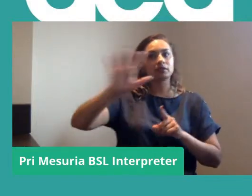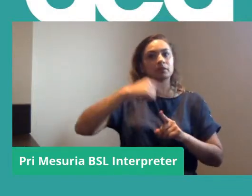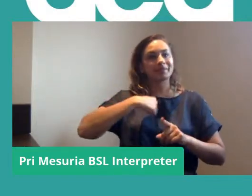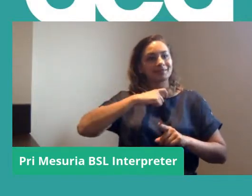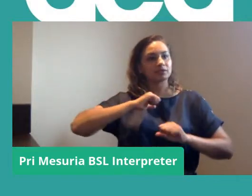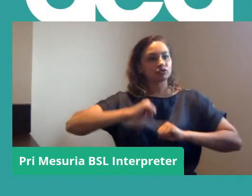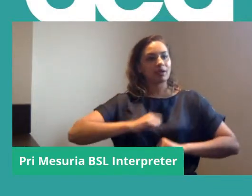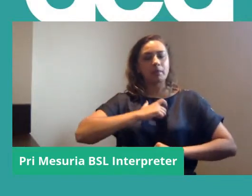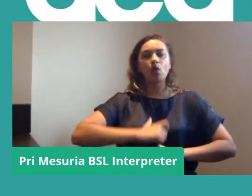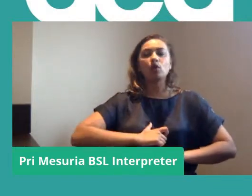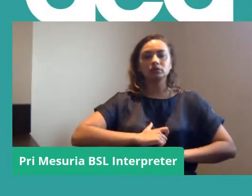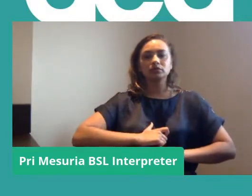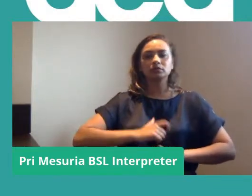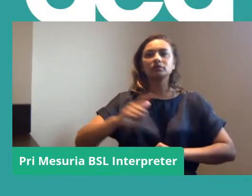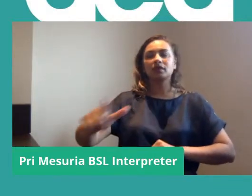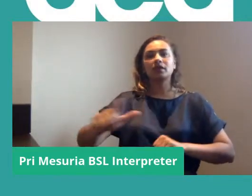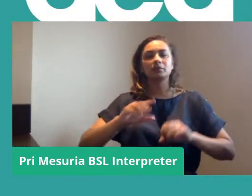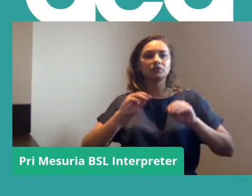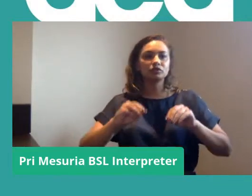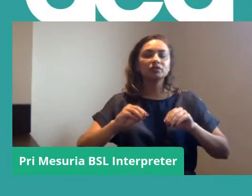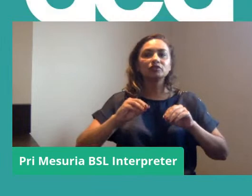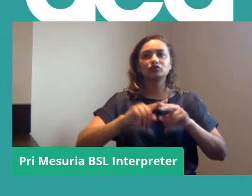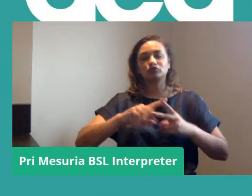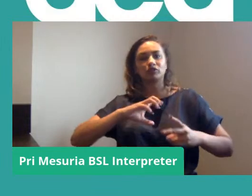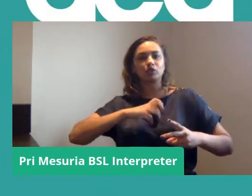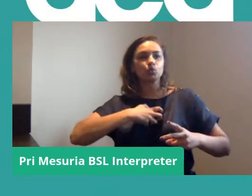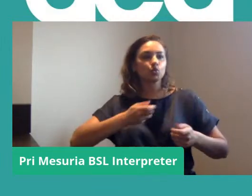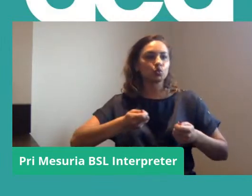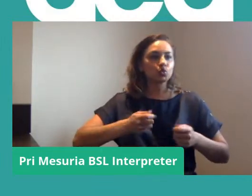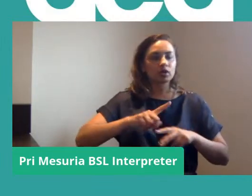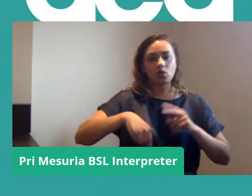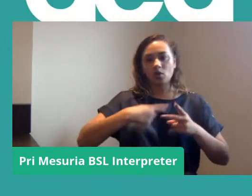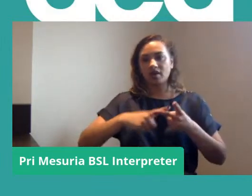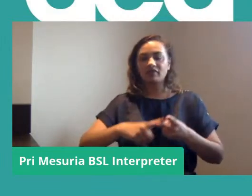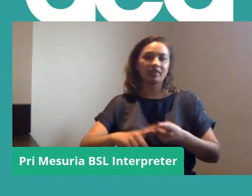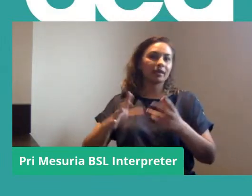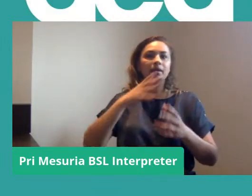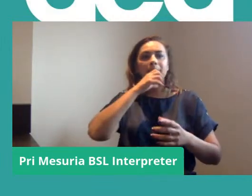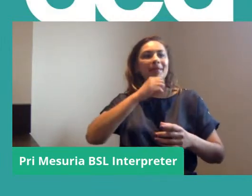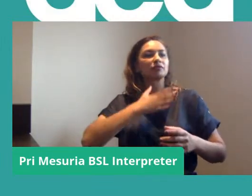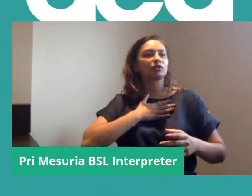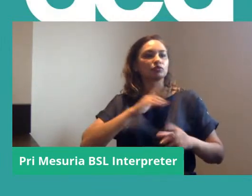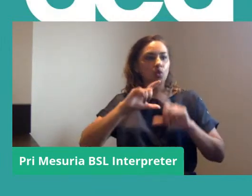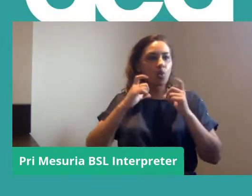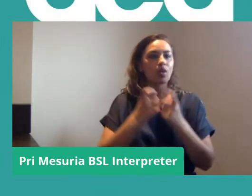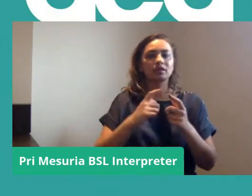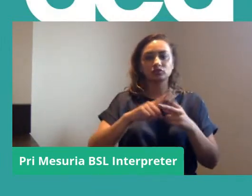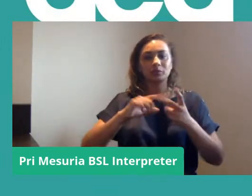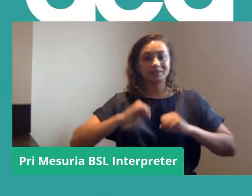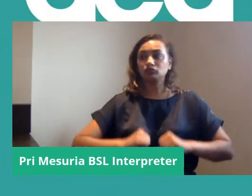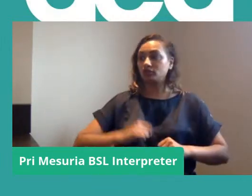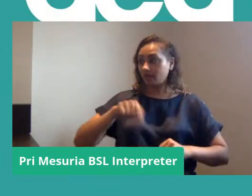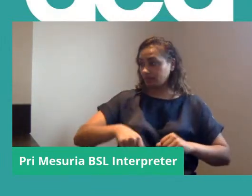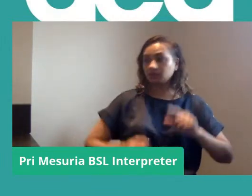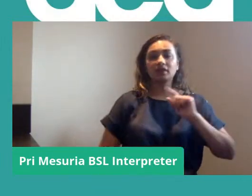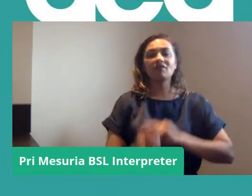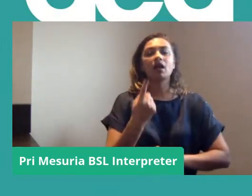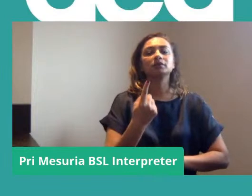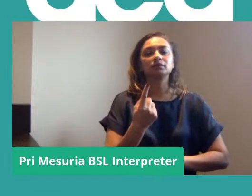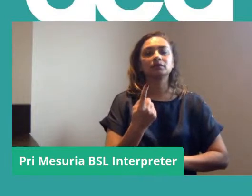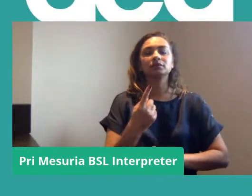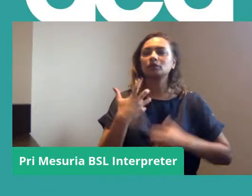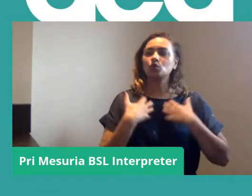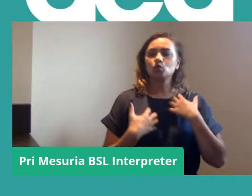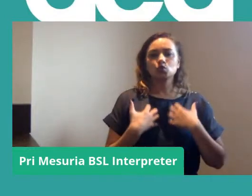and I also teach Trade Union Education at the Manchester College. So I'm going to be chairing this event. Very